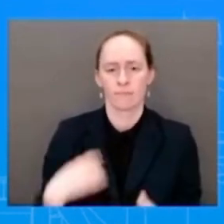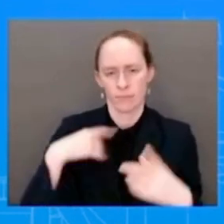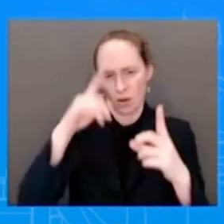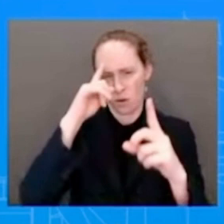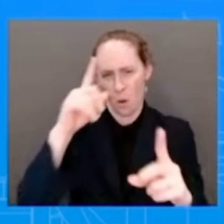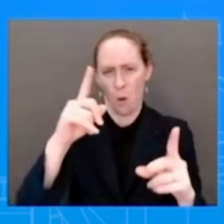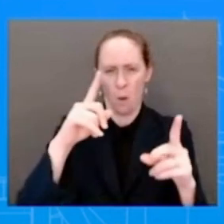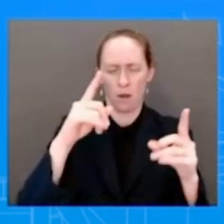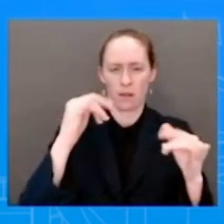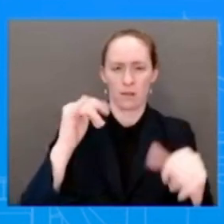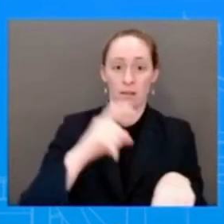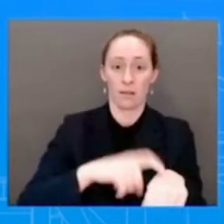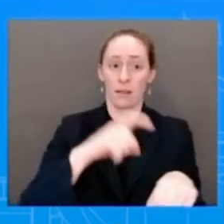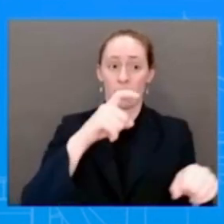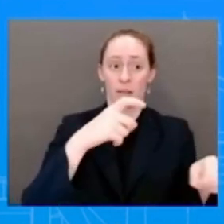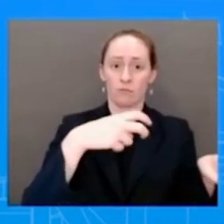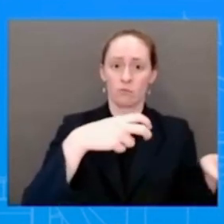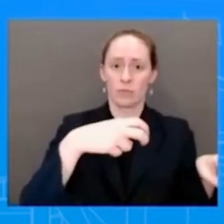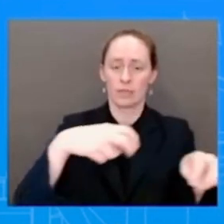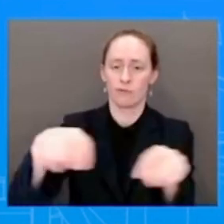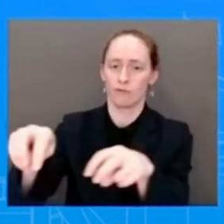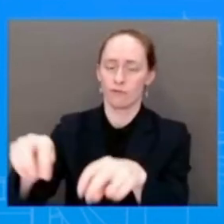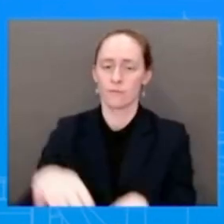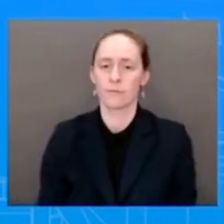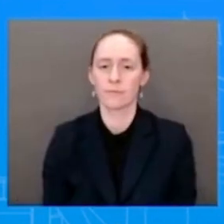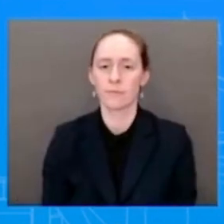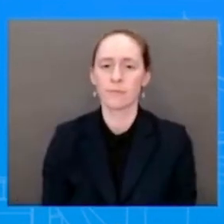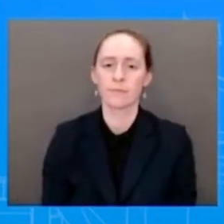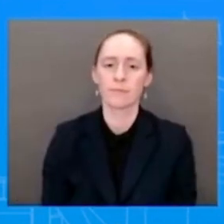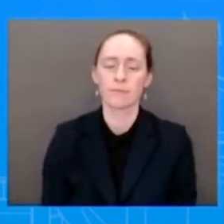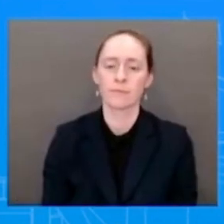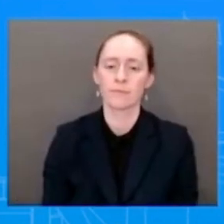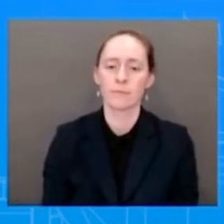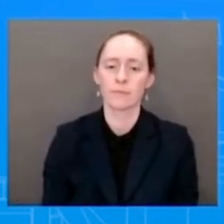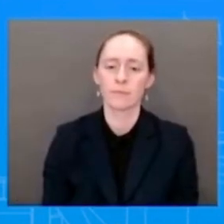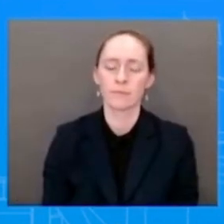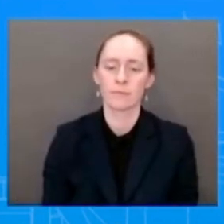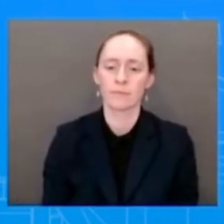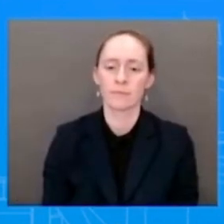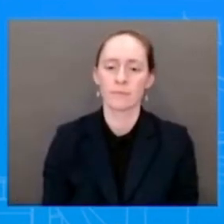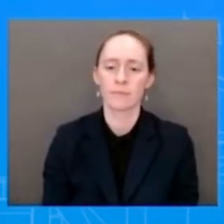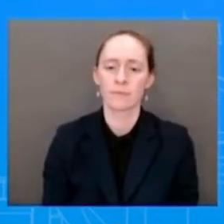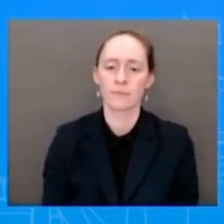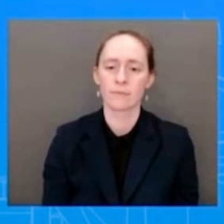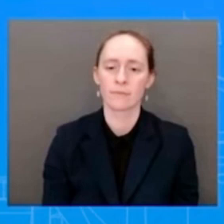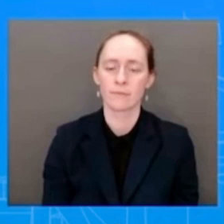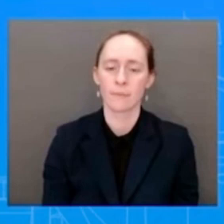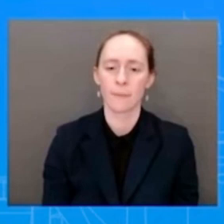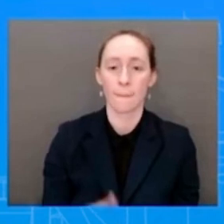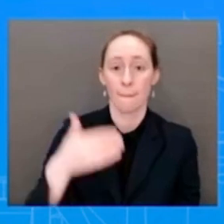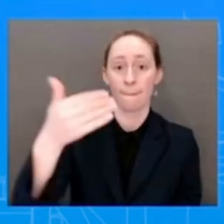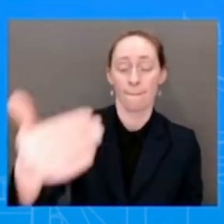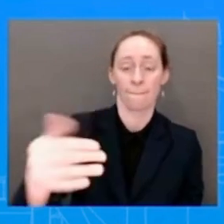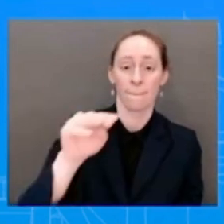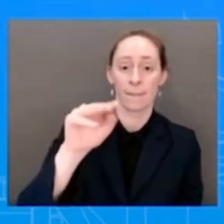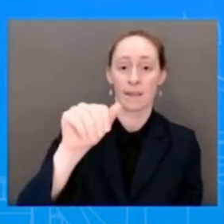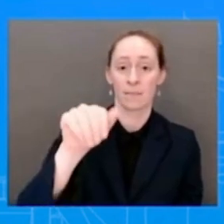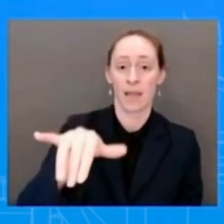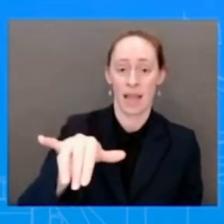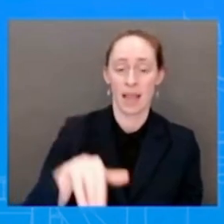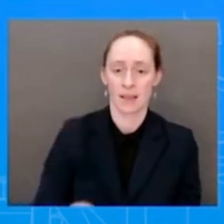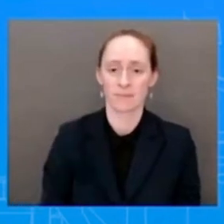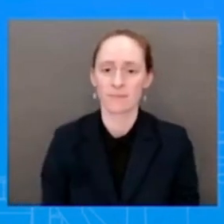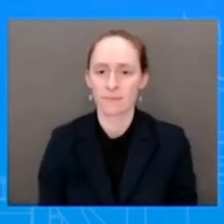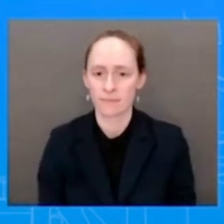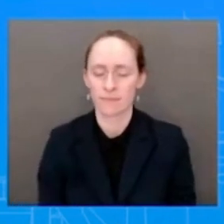and a smooth transition for our emergency policies in May. That is our commitment. That's always been our commitment from this administration. It